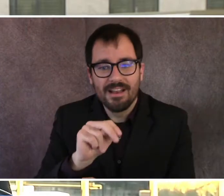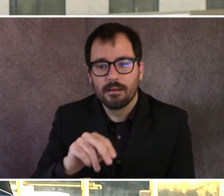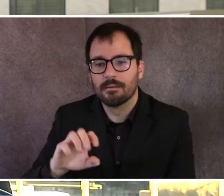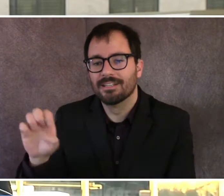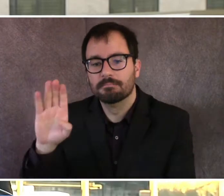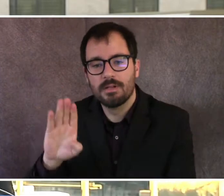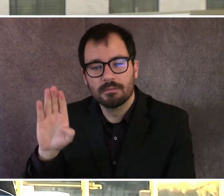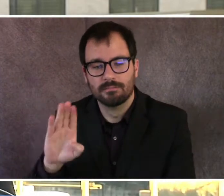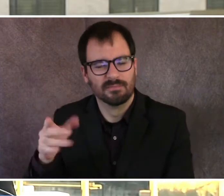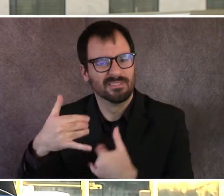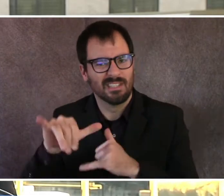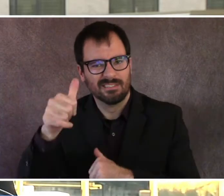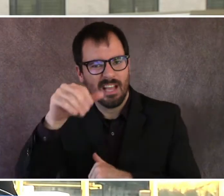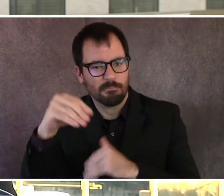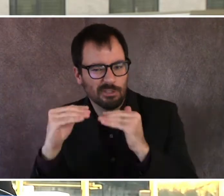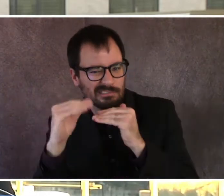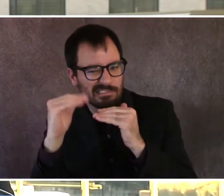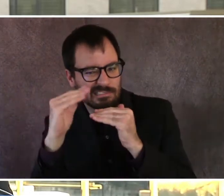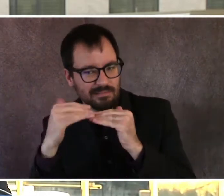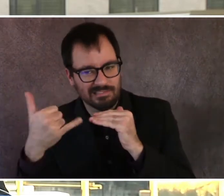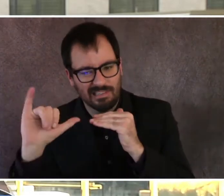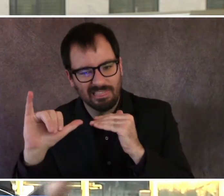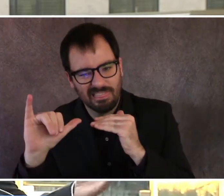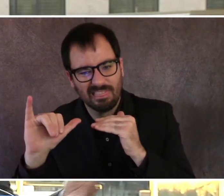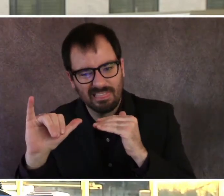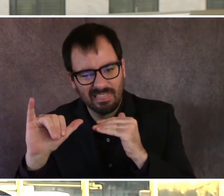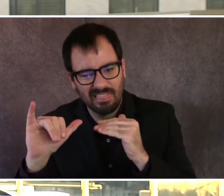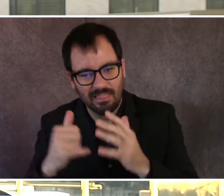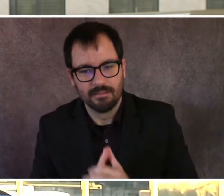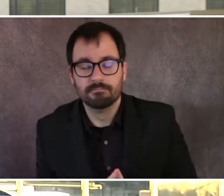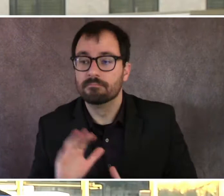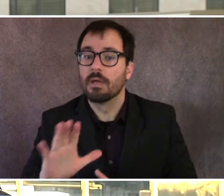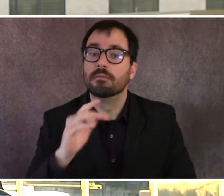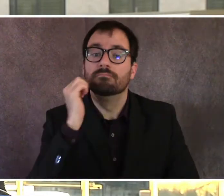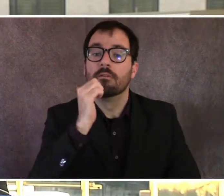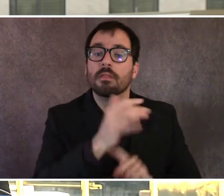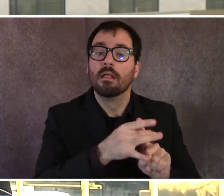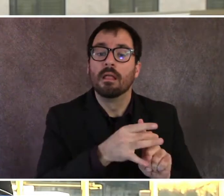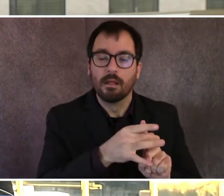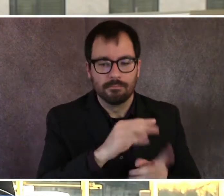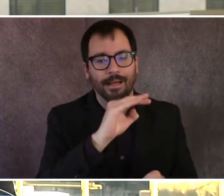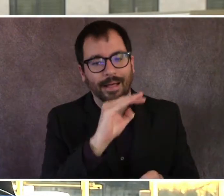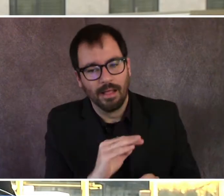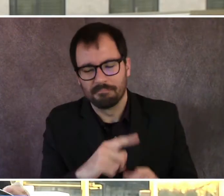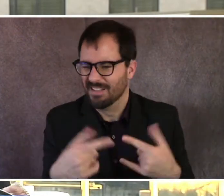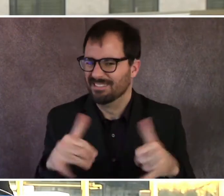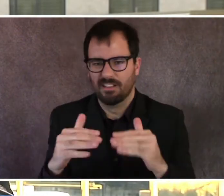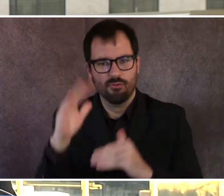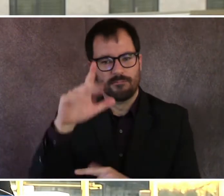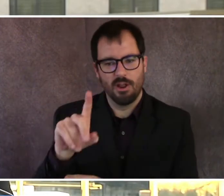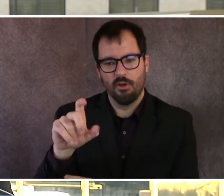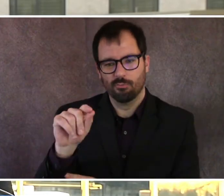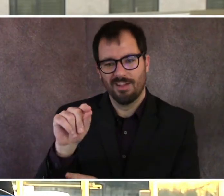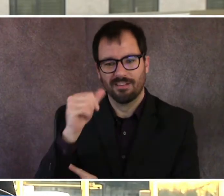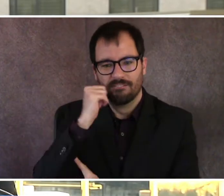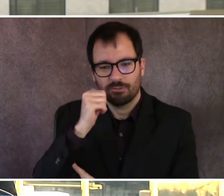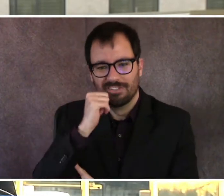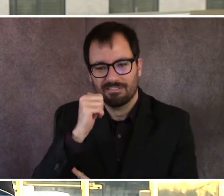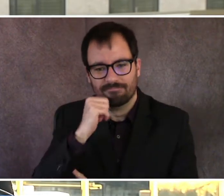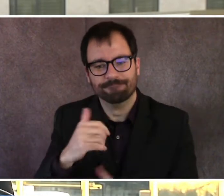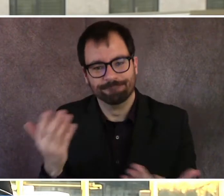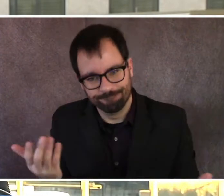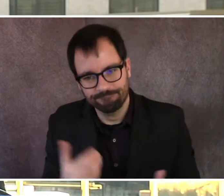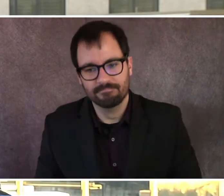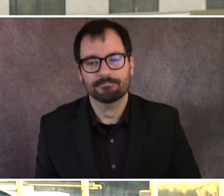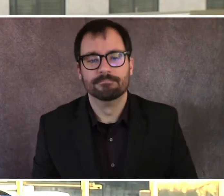but it's still more than 120 cases per day. If remember last week, I think we're at 125 cases per day over a five-day average. We're at 120